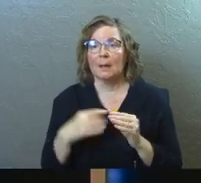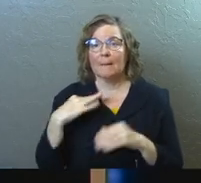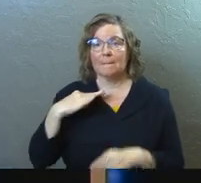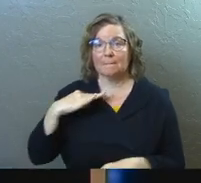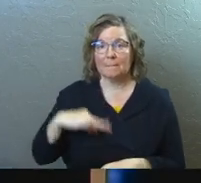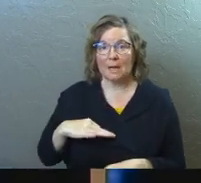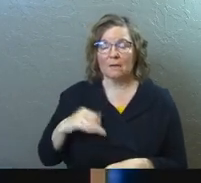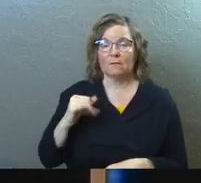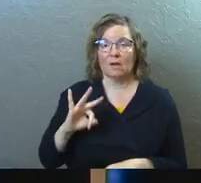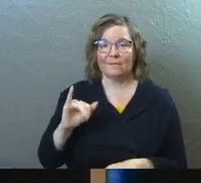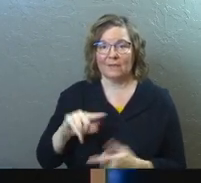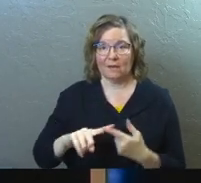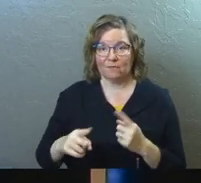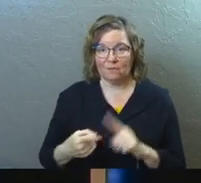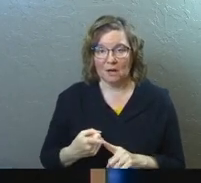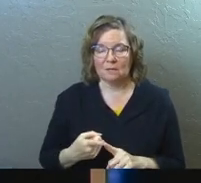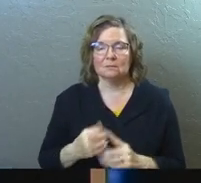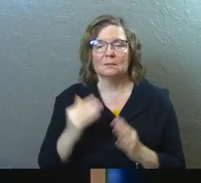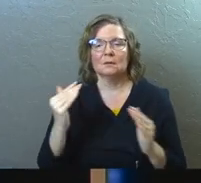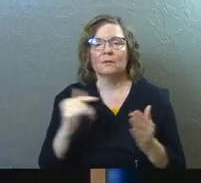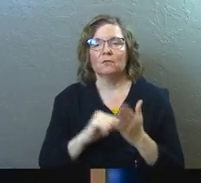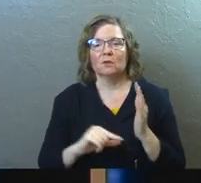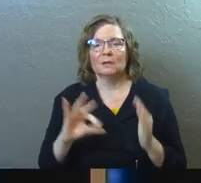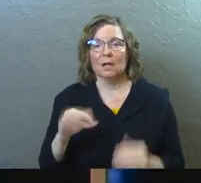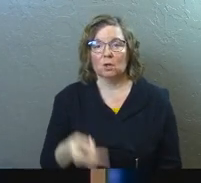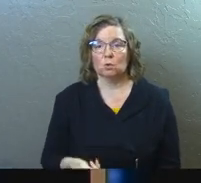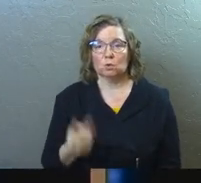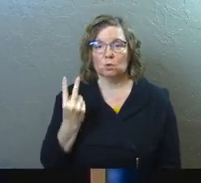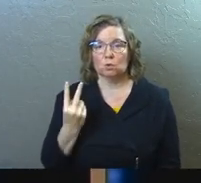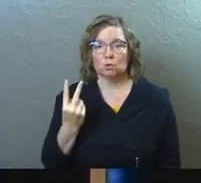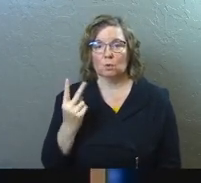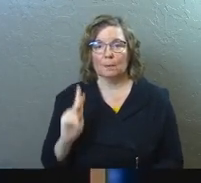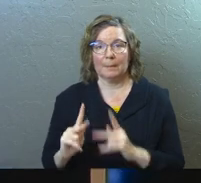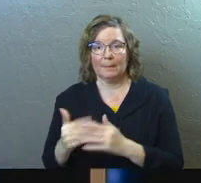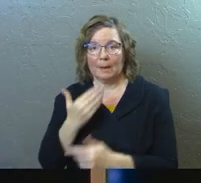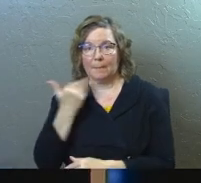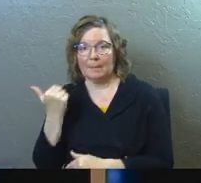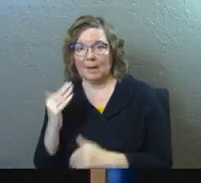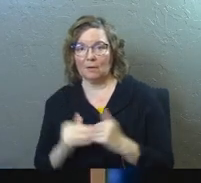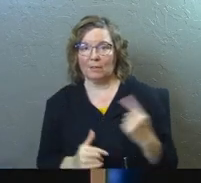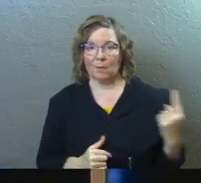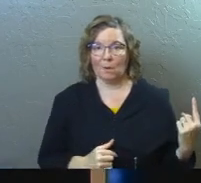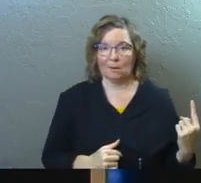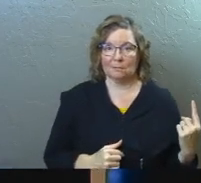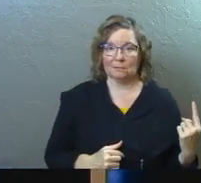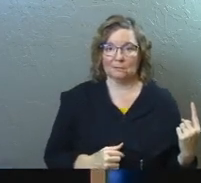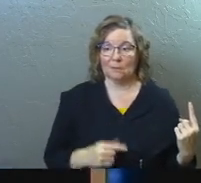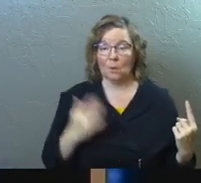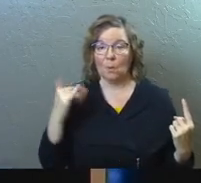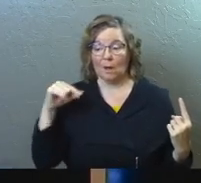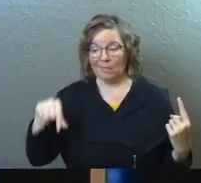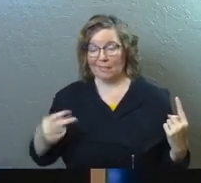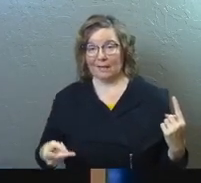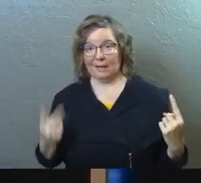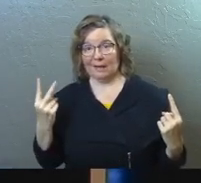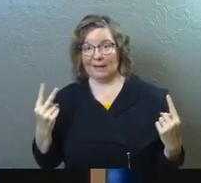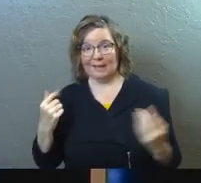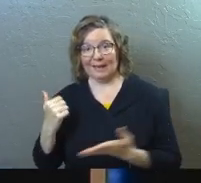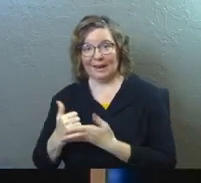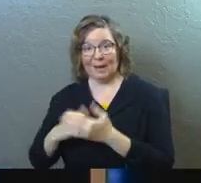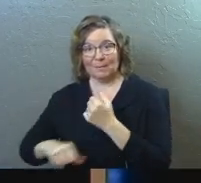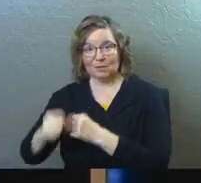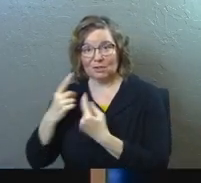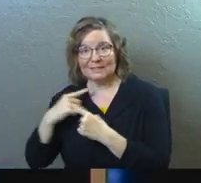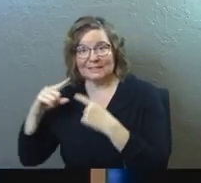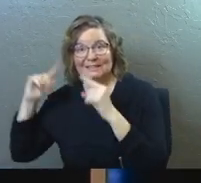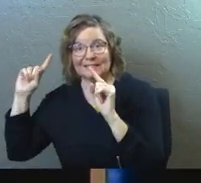benefits of that friendship. So verse nine, two people are better off than one for they can help each other succeed. Two people are better